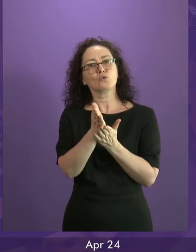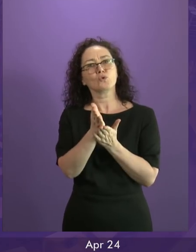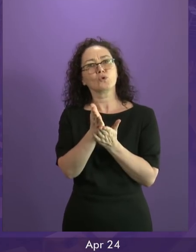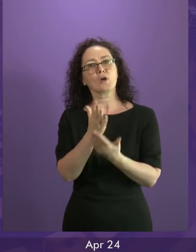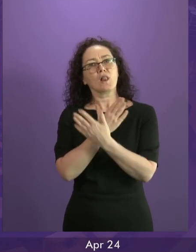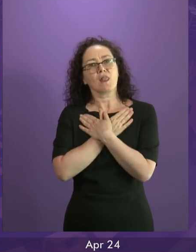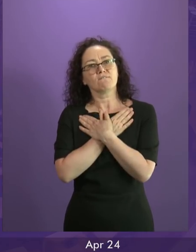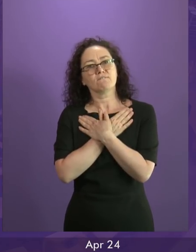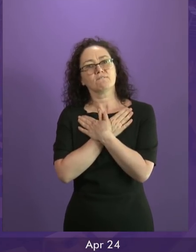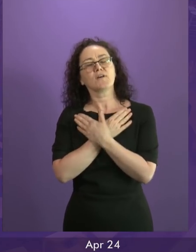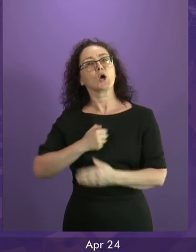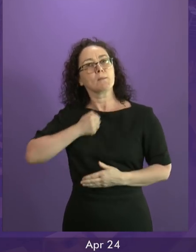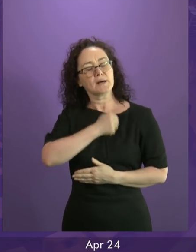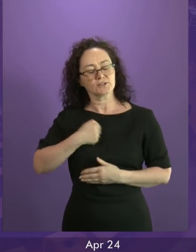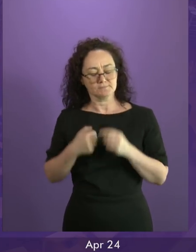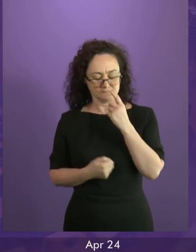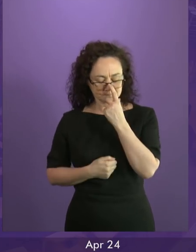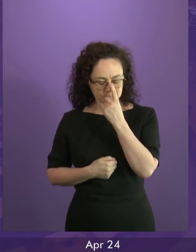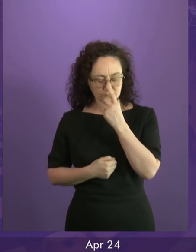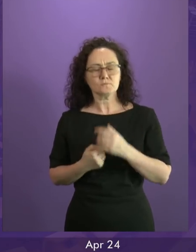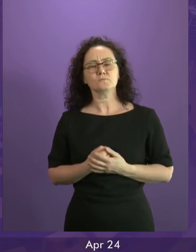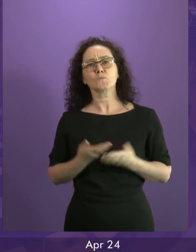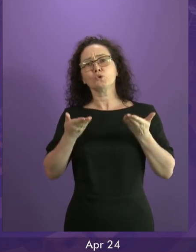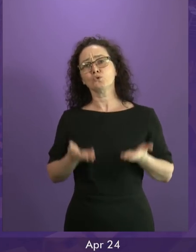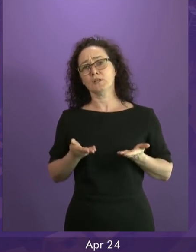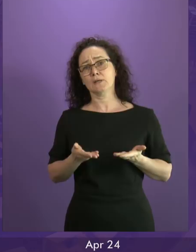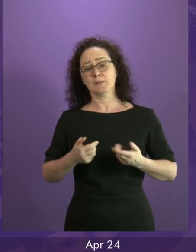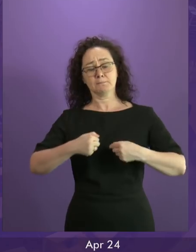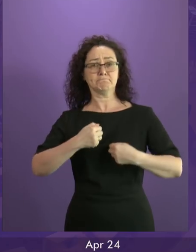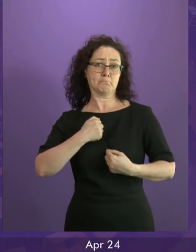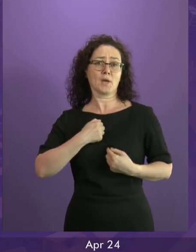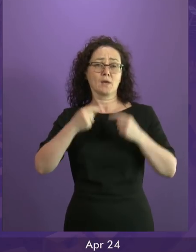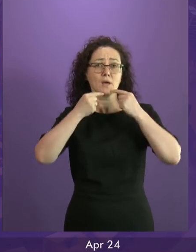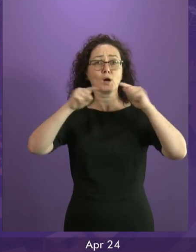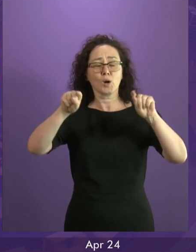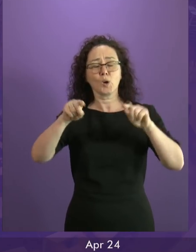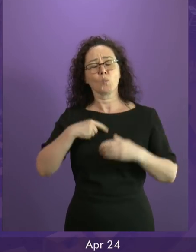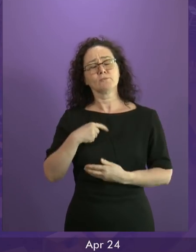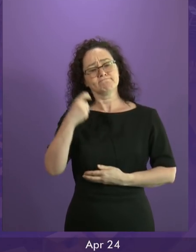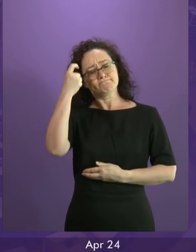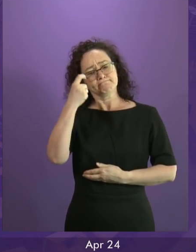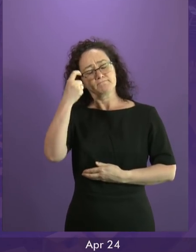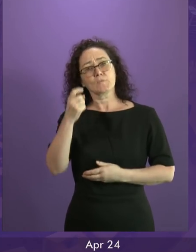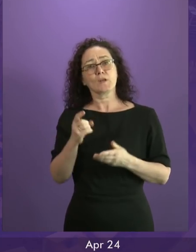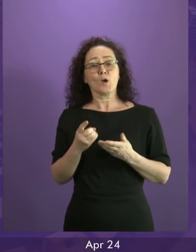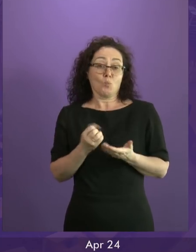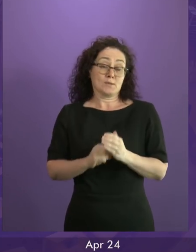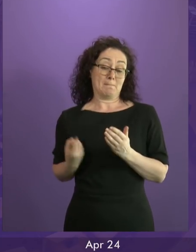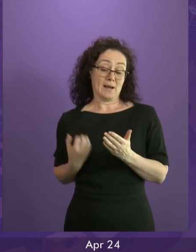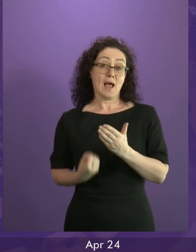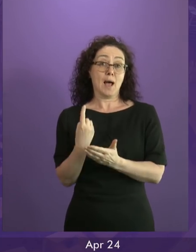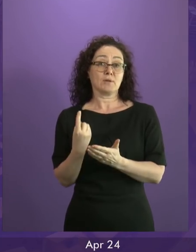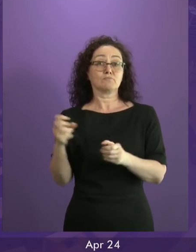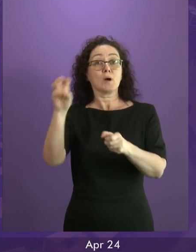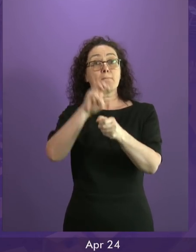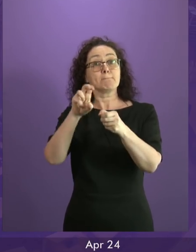Presiding officer my statement today will consider the implications for Scotland of recent Brexit developments. As members